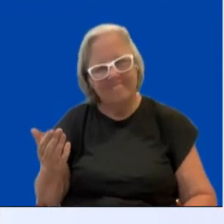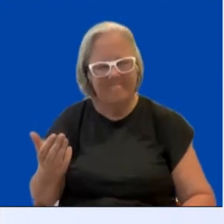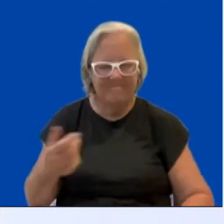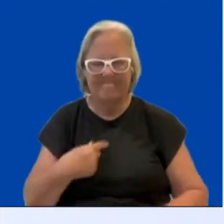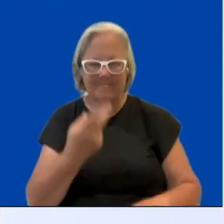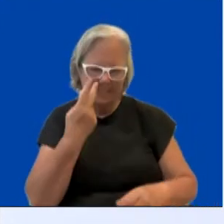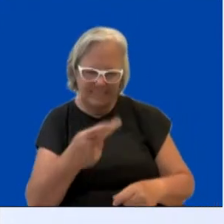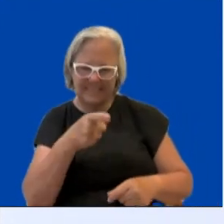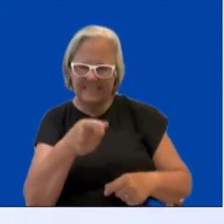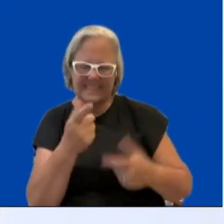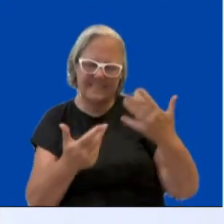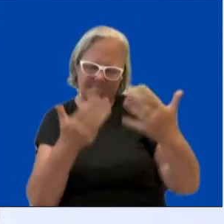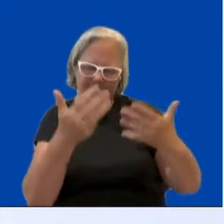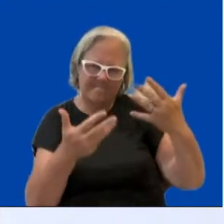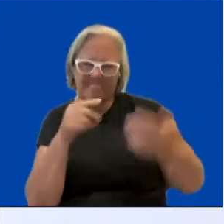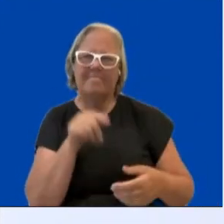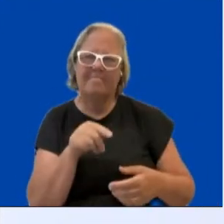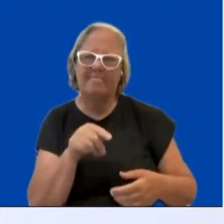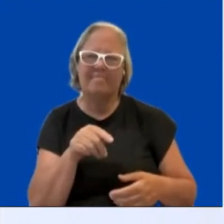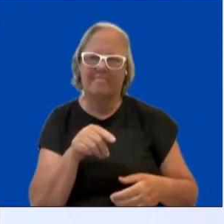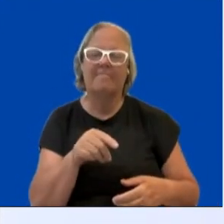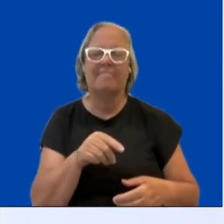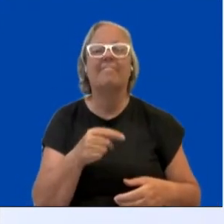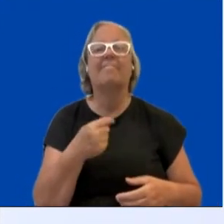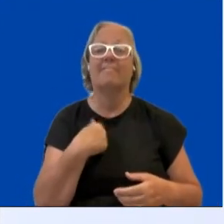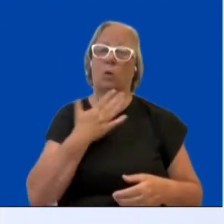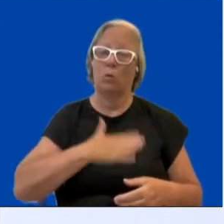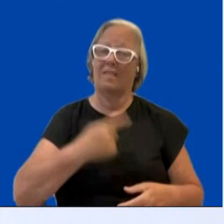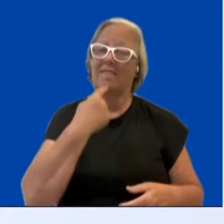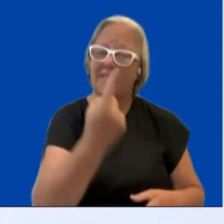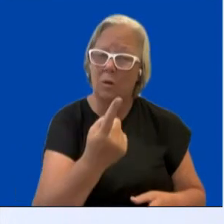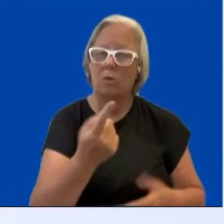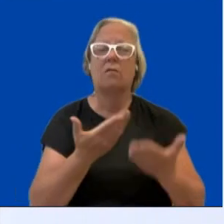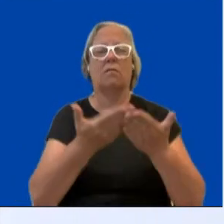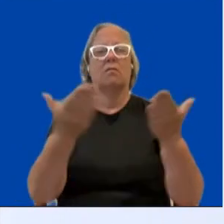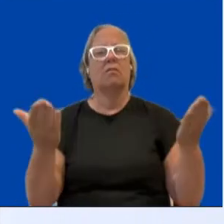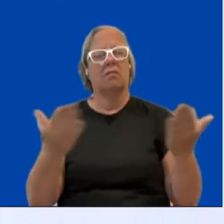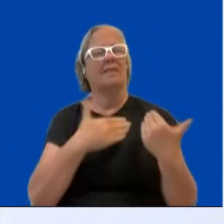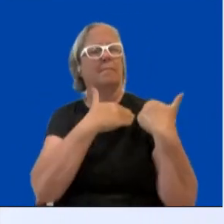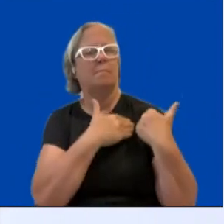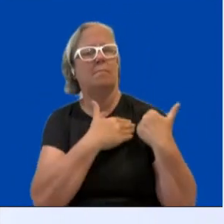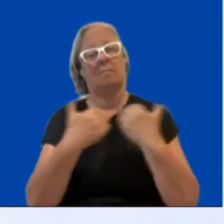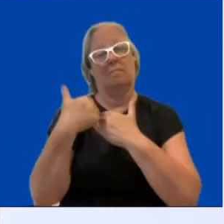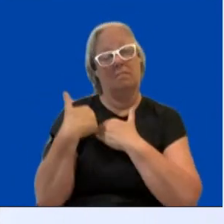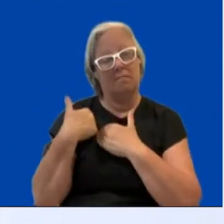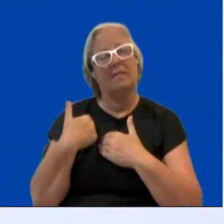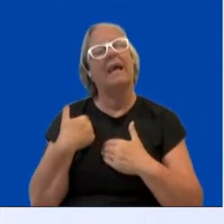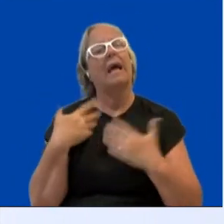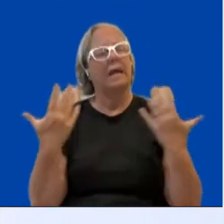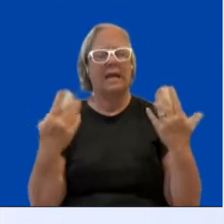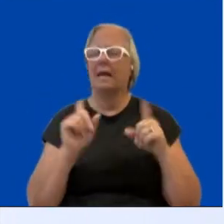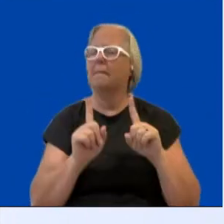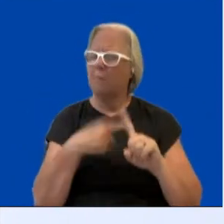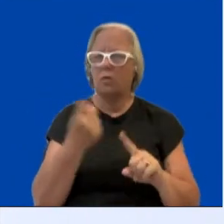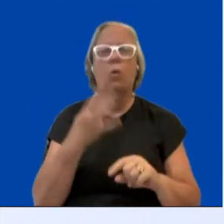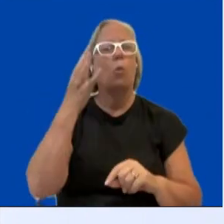I would like to speak about responsibility. It is important that more women participate in the renewable energy sector,